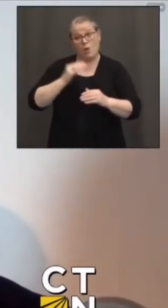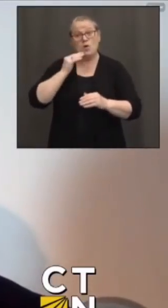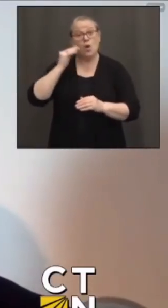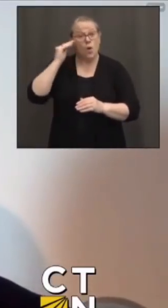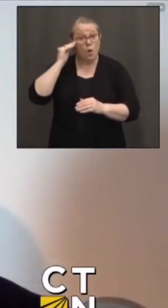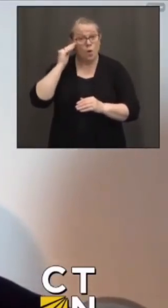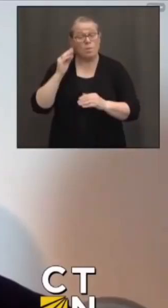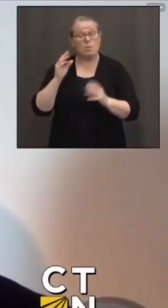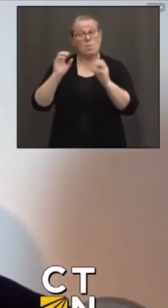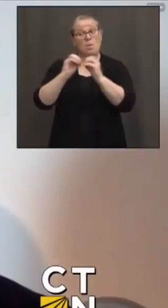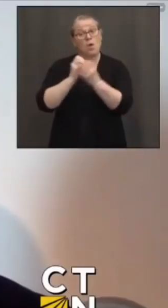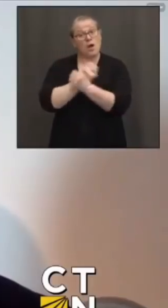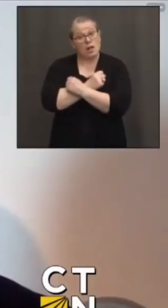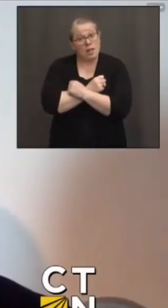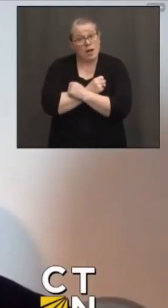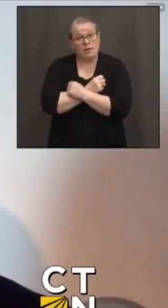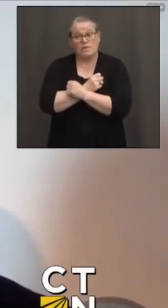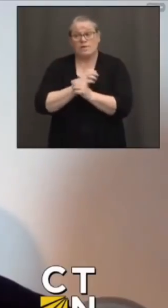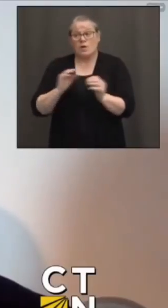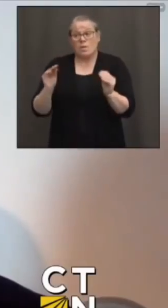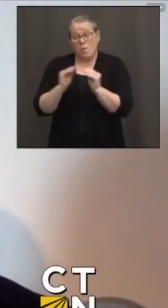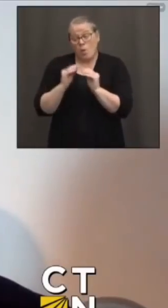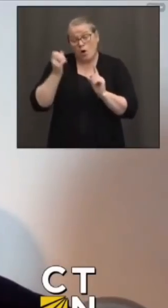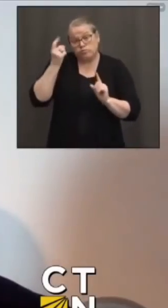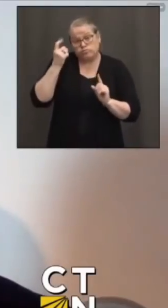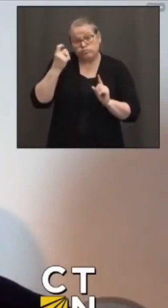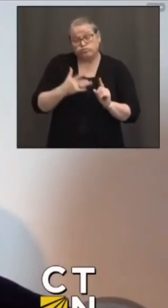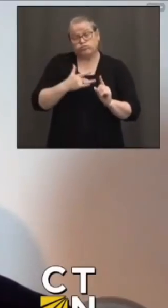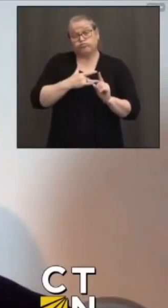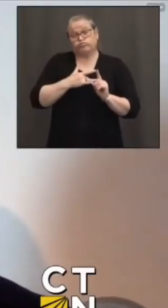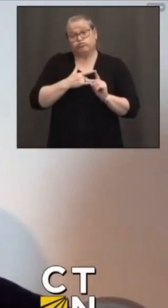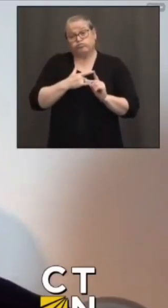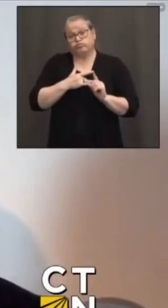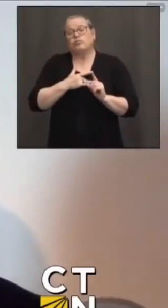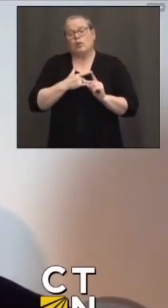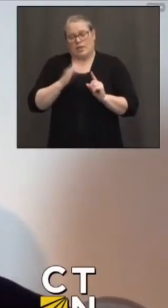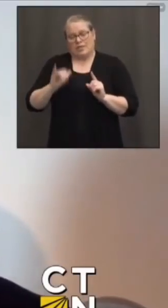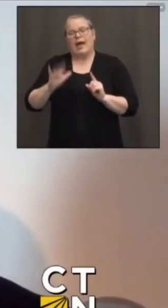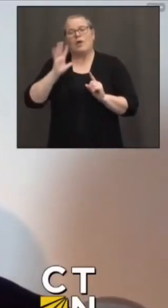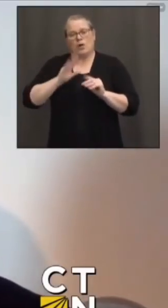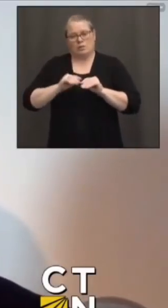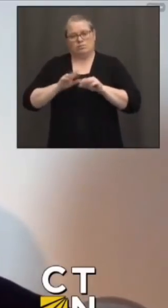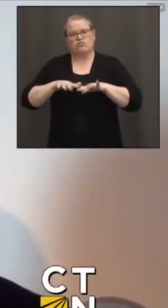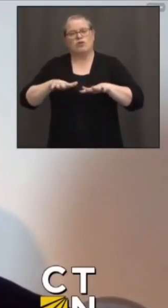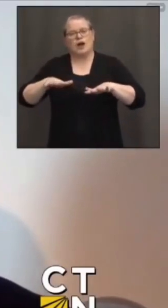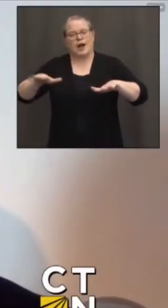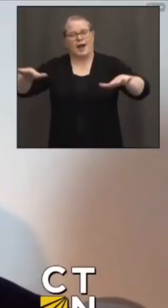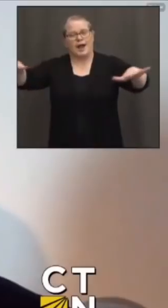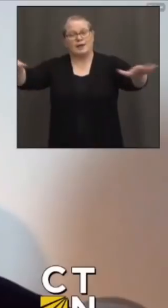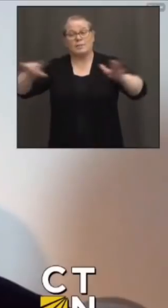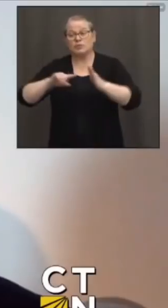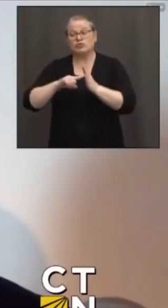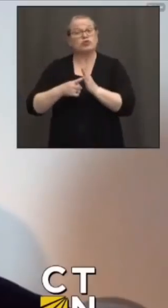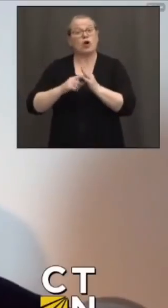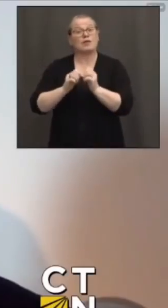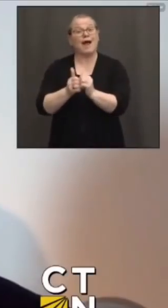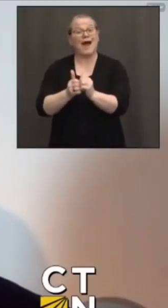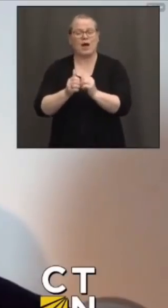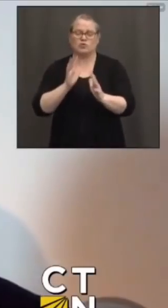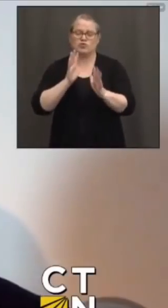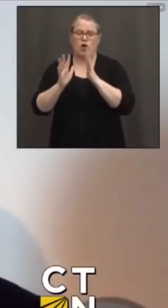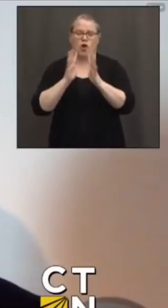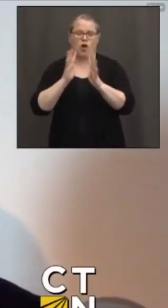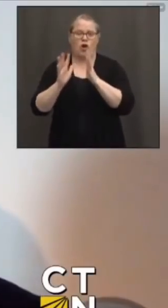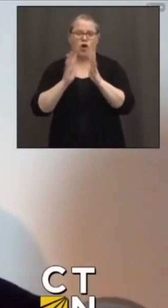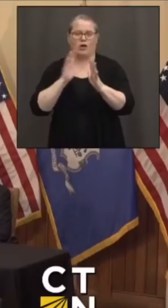more compassion, then I think that's going to spill over into the streets. But it starts with us talking. We've got to talk. If we know something, we've got to